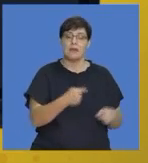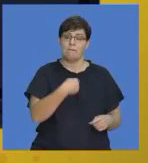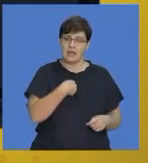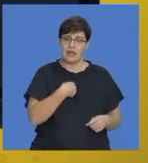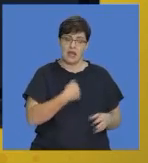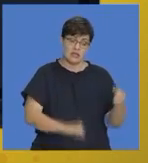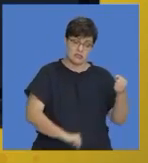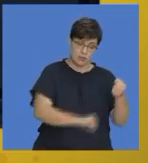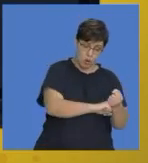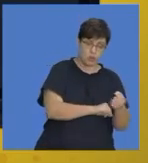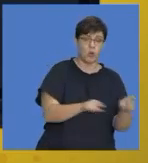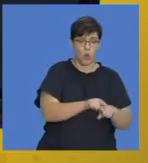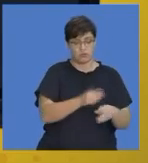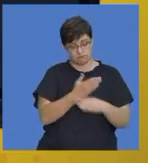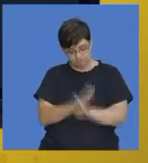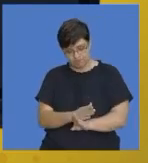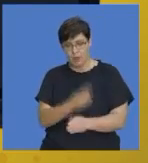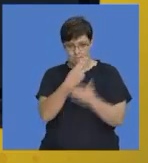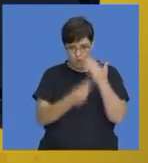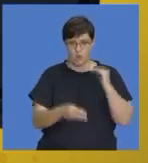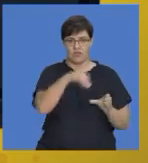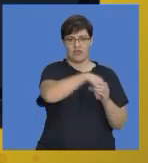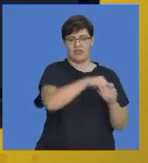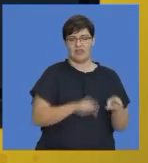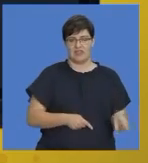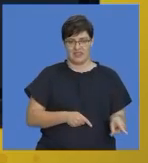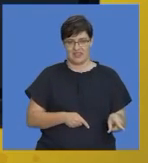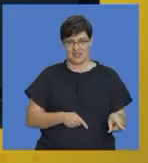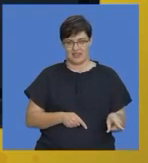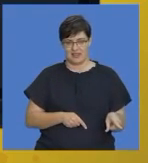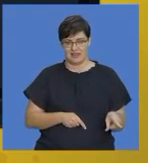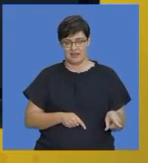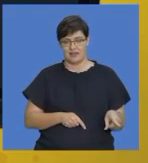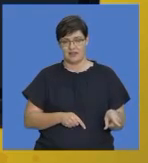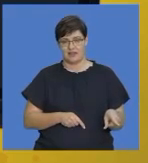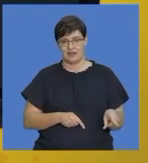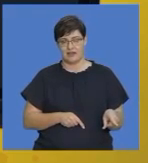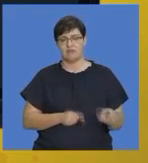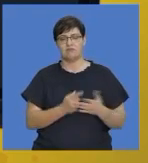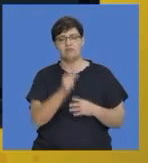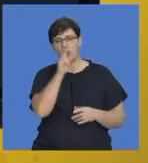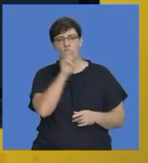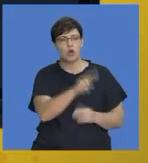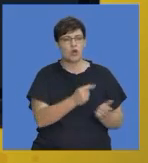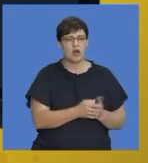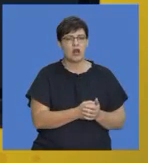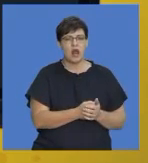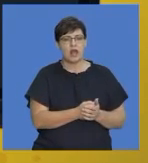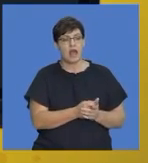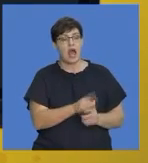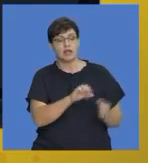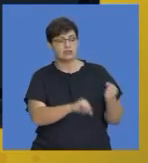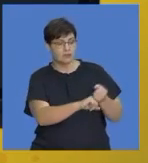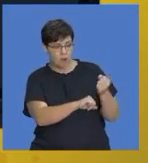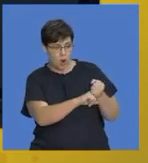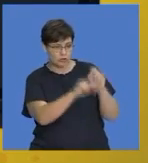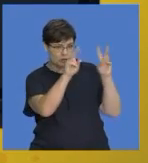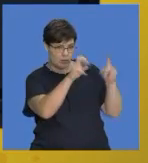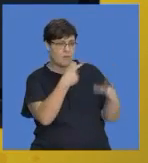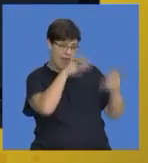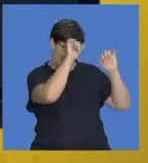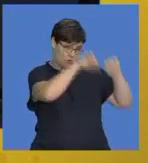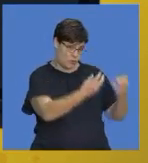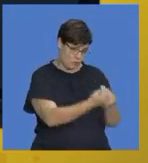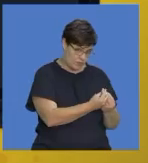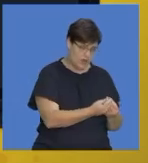So, basically in a discursive essay, you're going to look at things that go for the topic which are in agreement with the topic and also